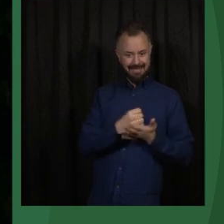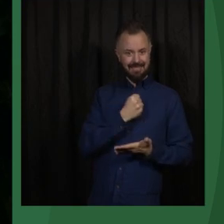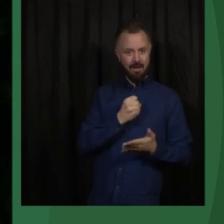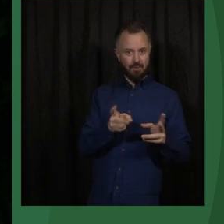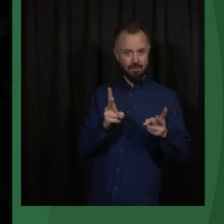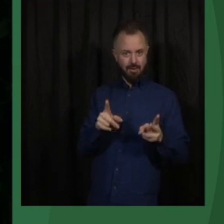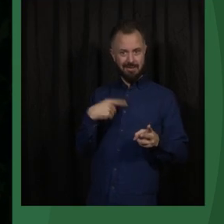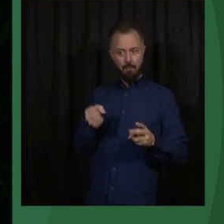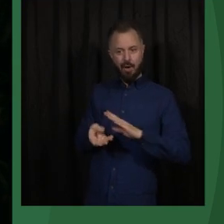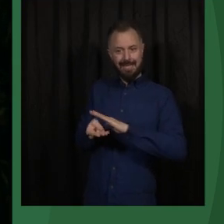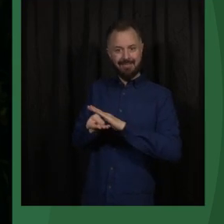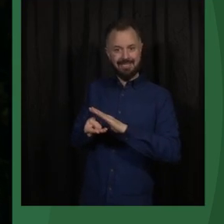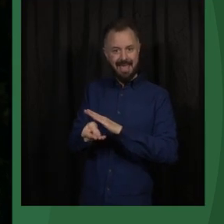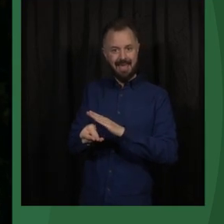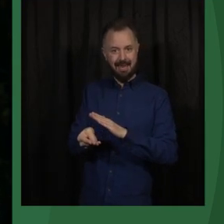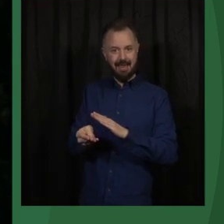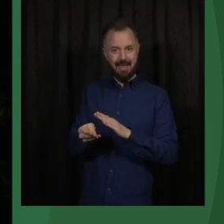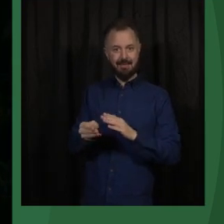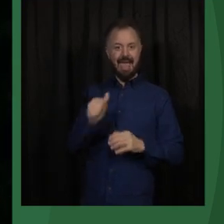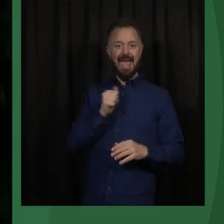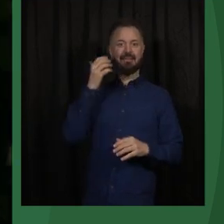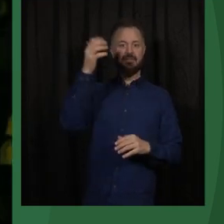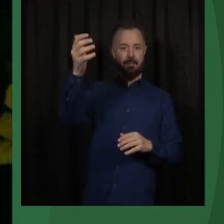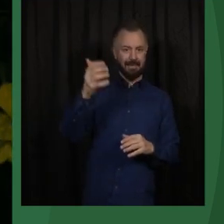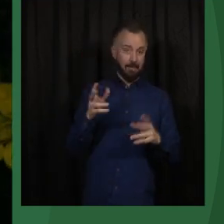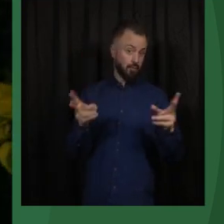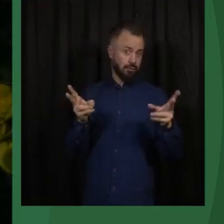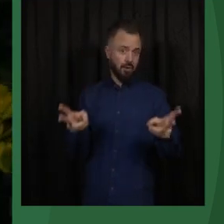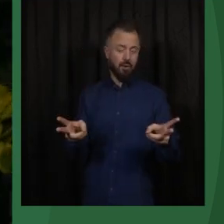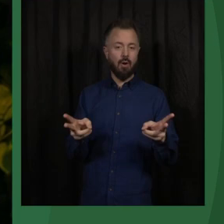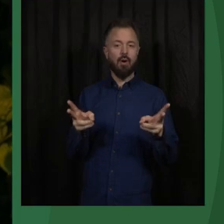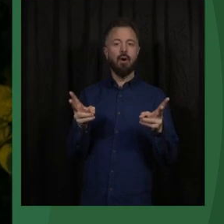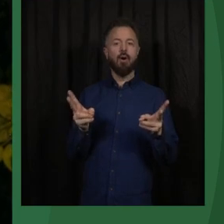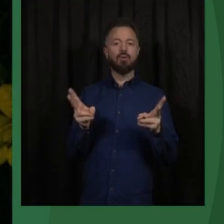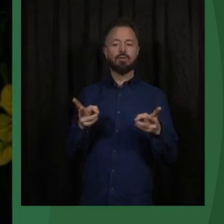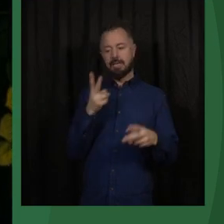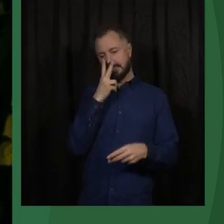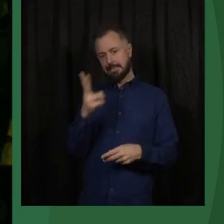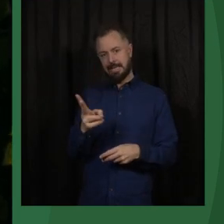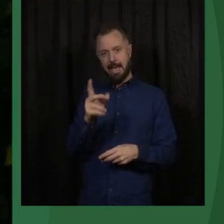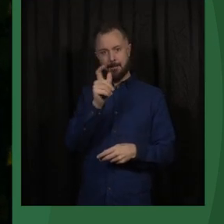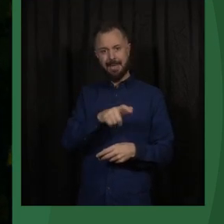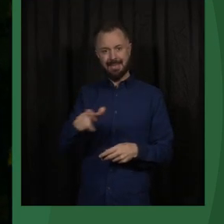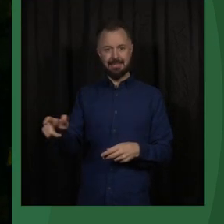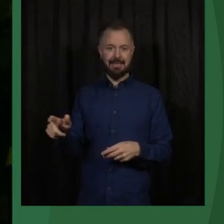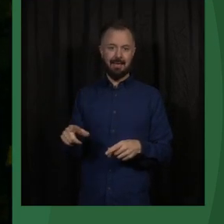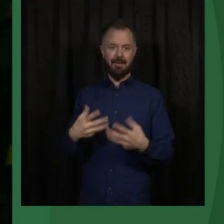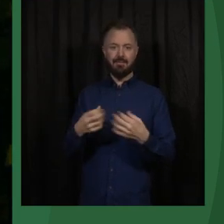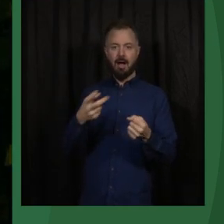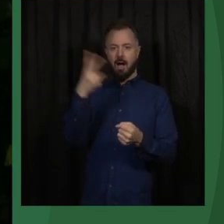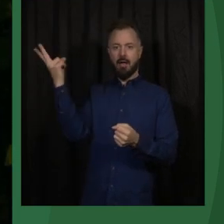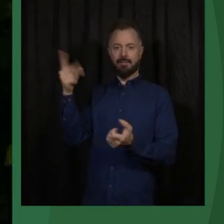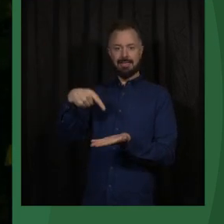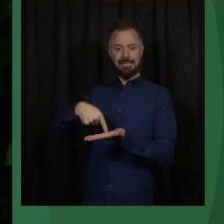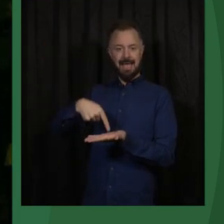investment in our own future also to see that people coming elsewhere, they can